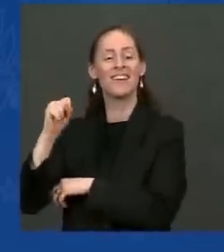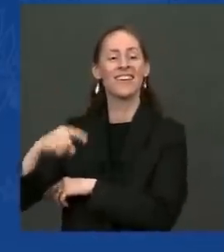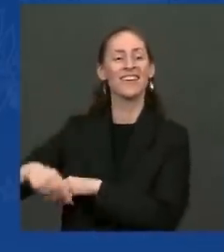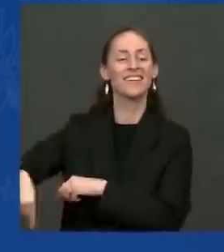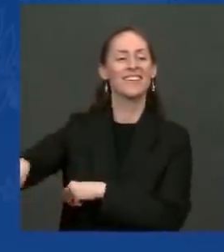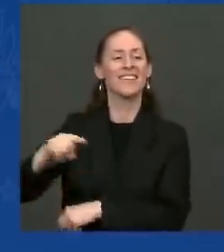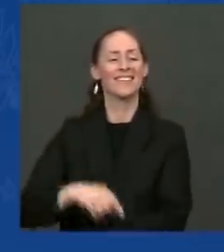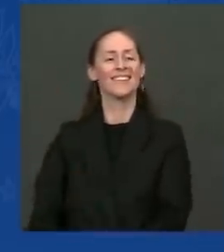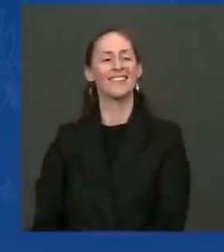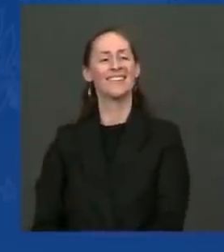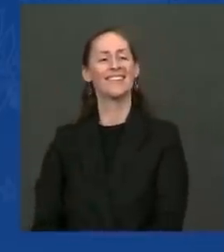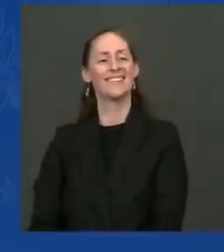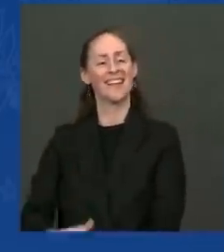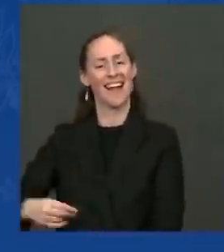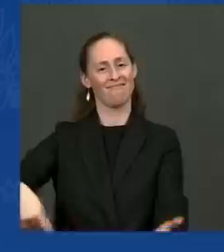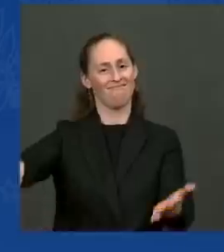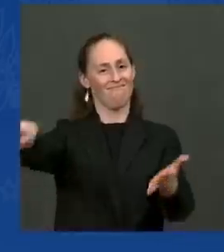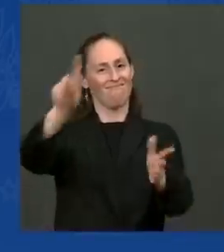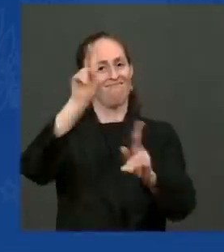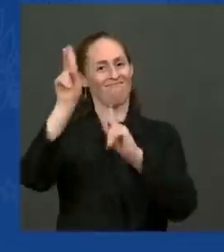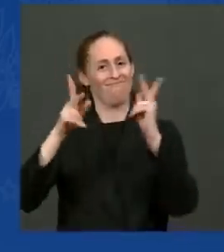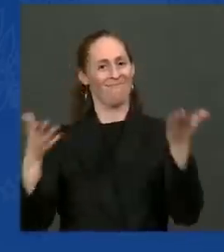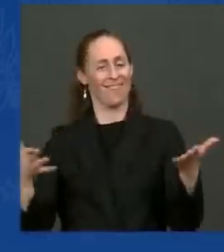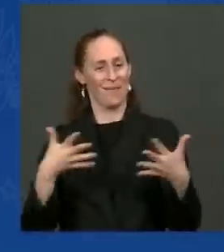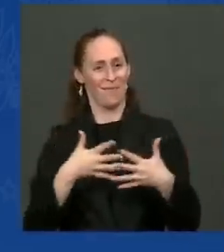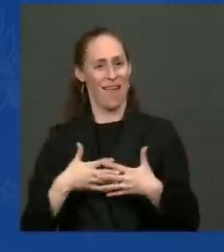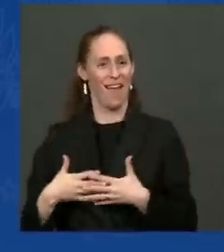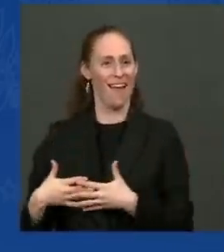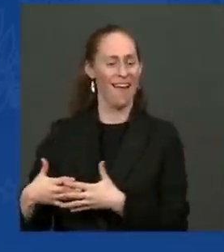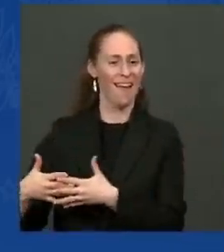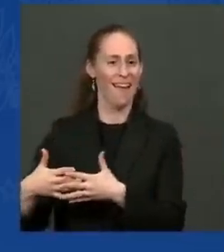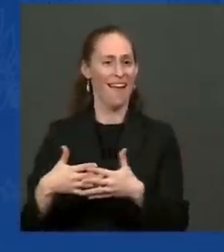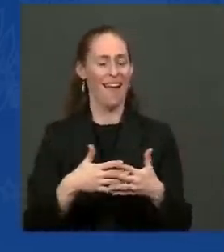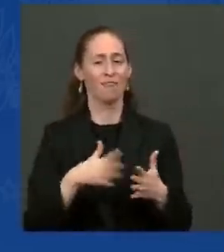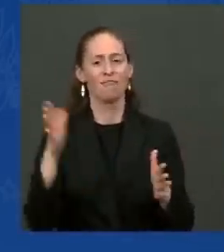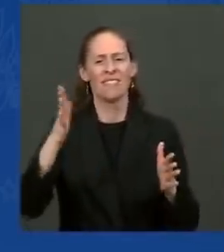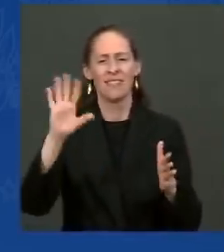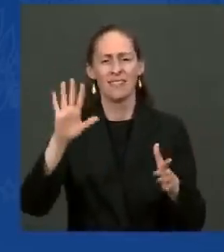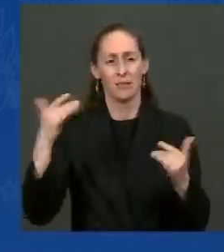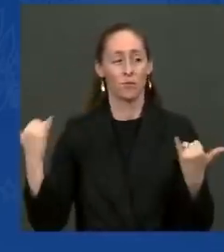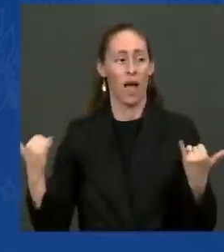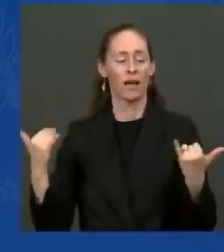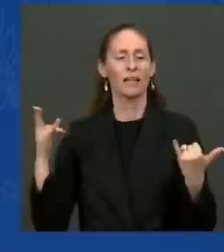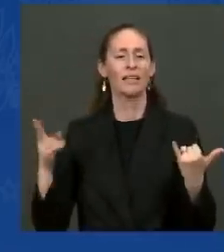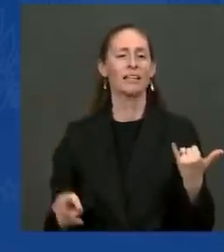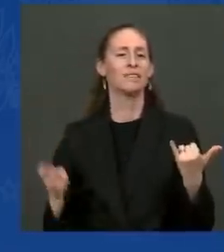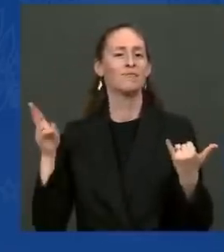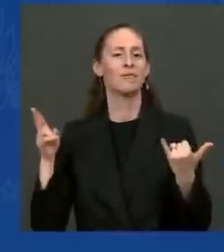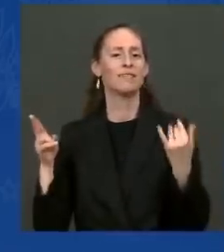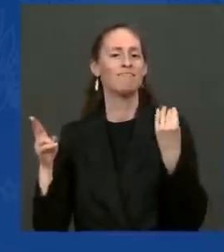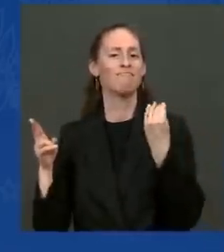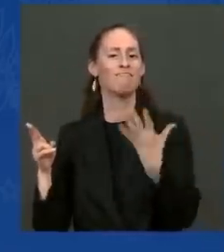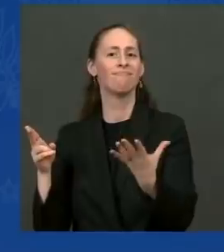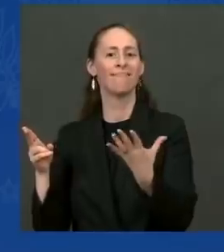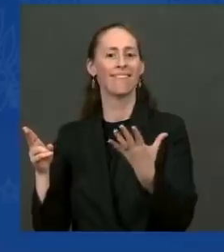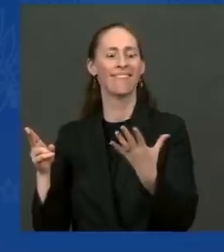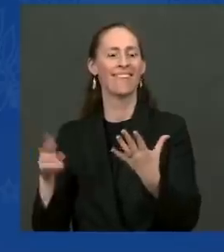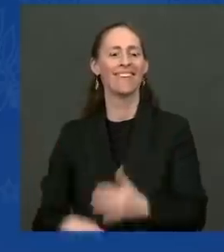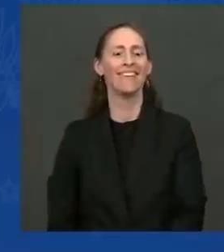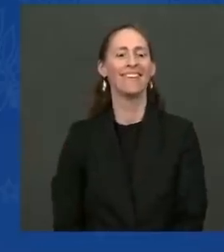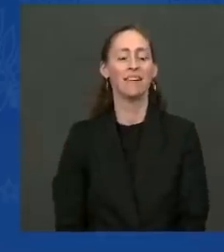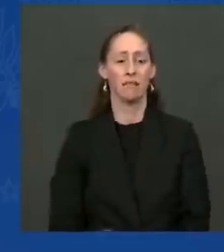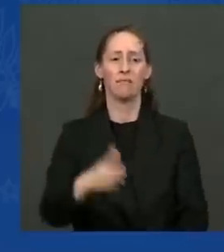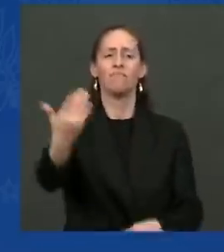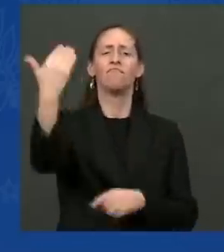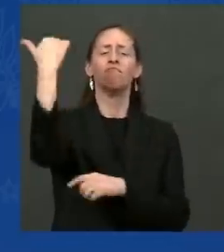Americans, this is an historic day. In the middle of the Civil War, President Abraham